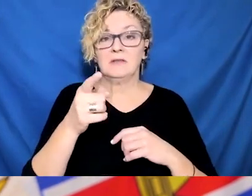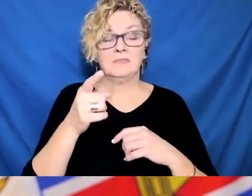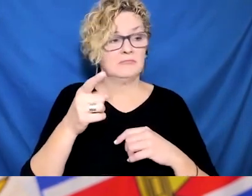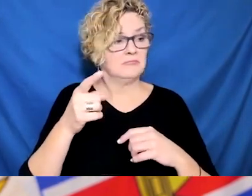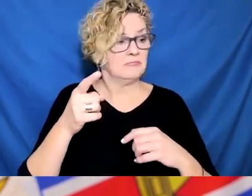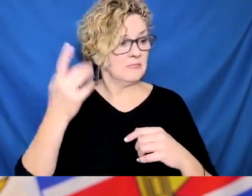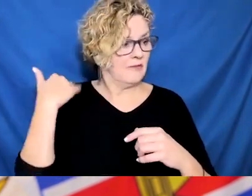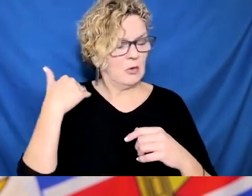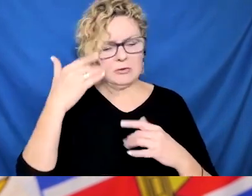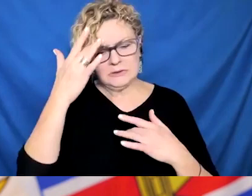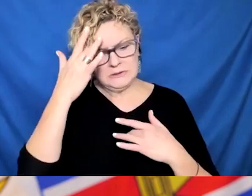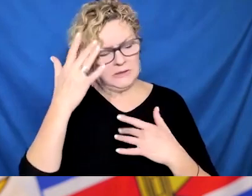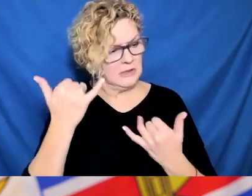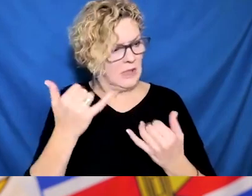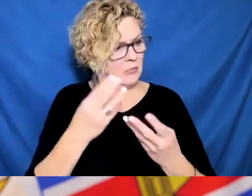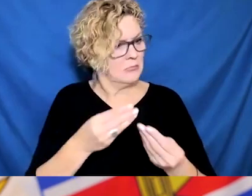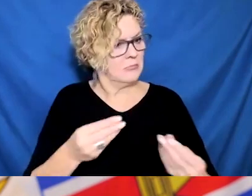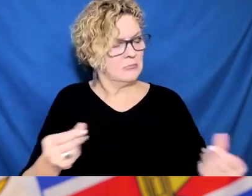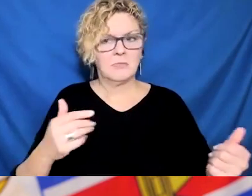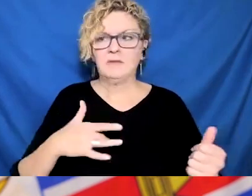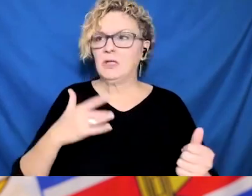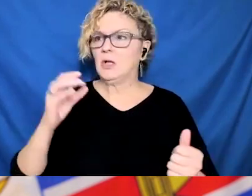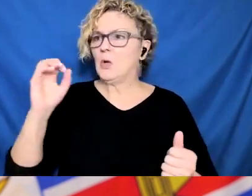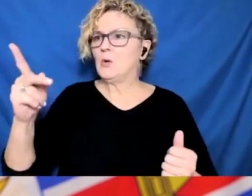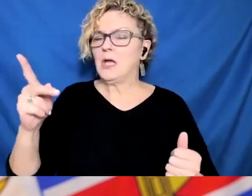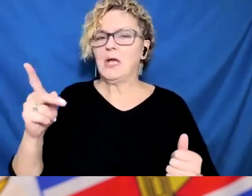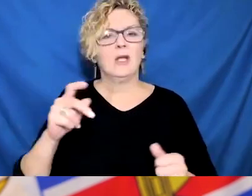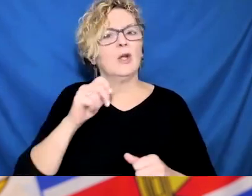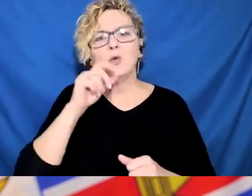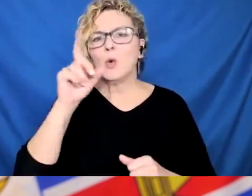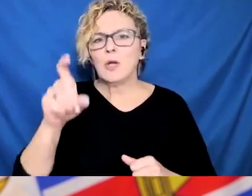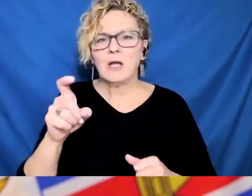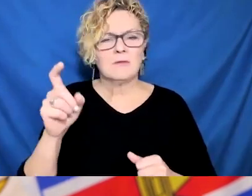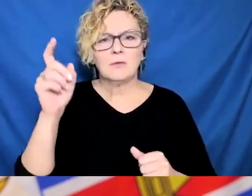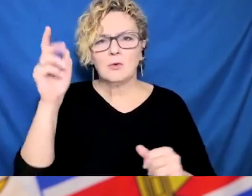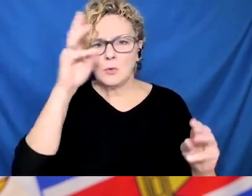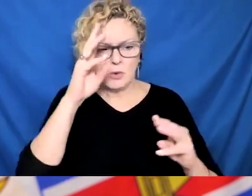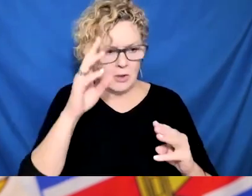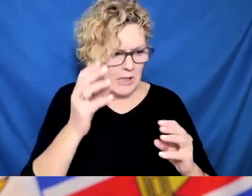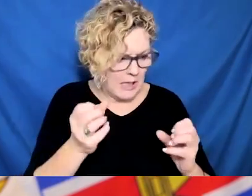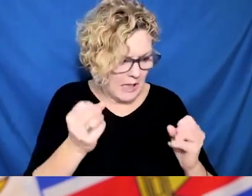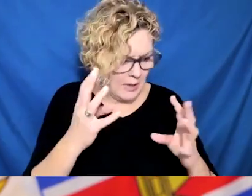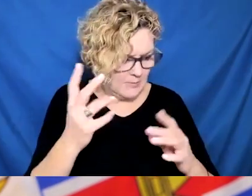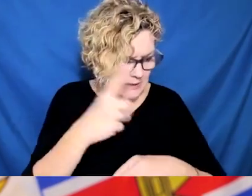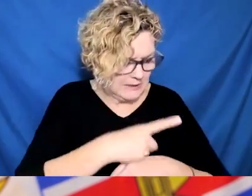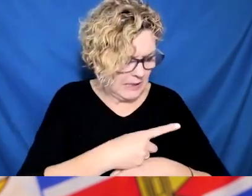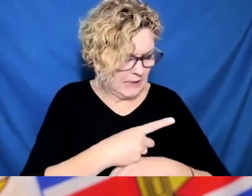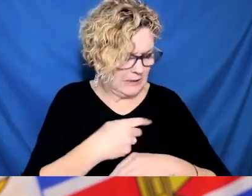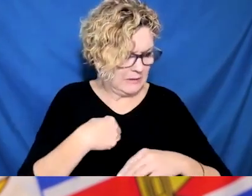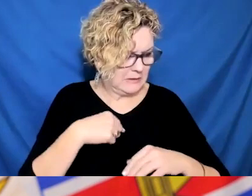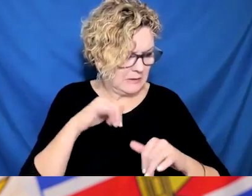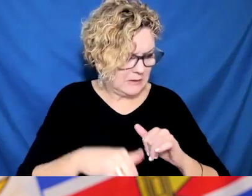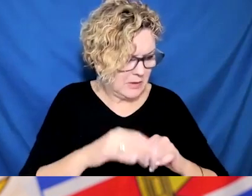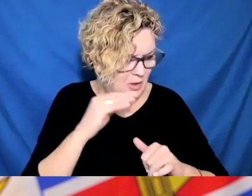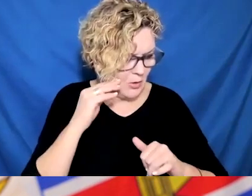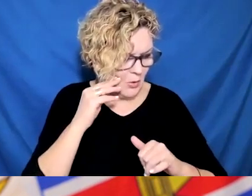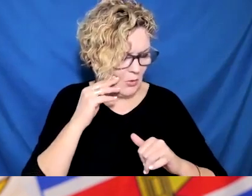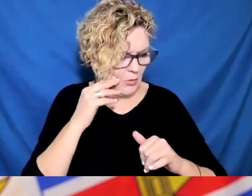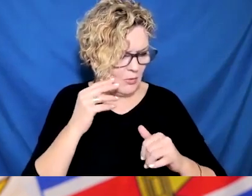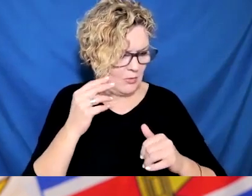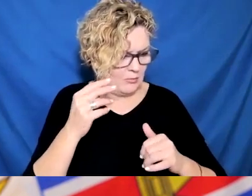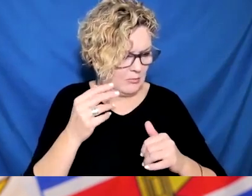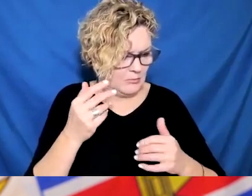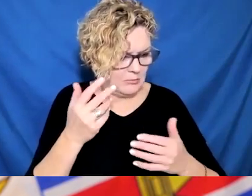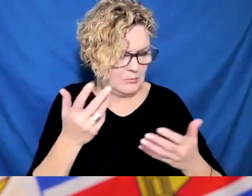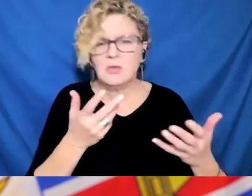organ transplants or you're over age 70, then you are likely to need a test. You should get tested right